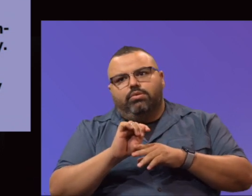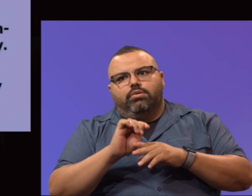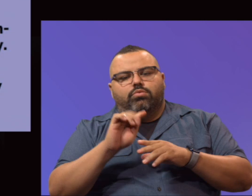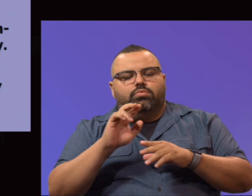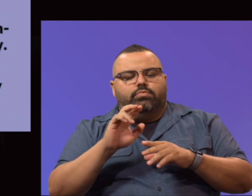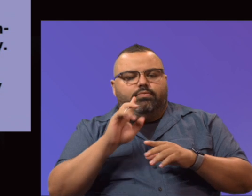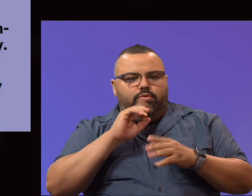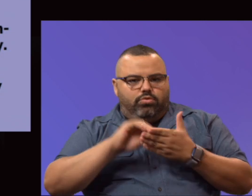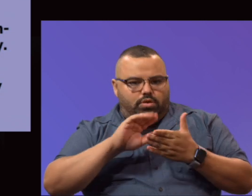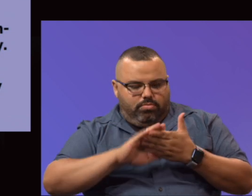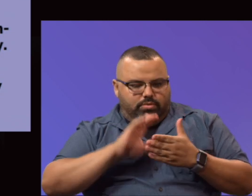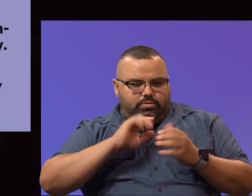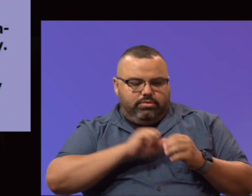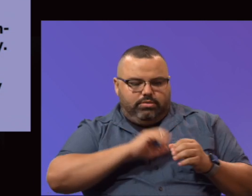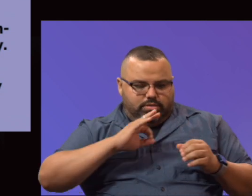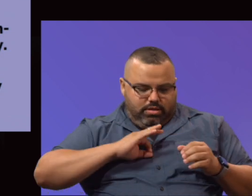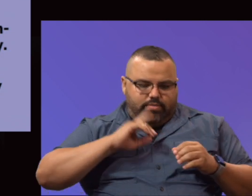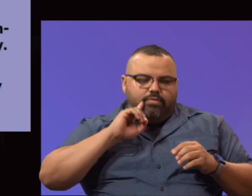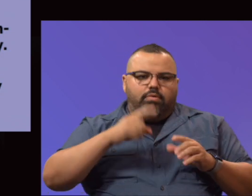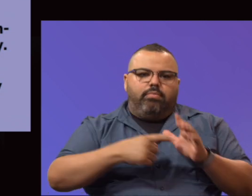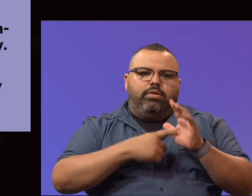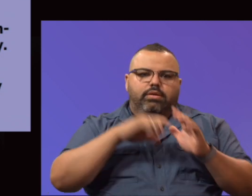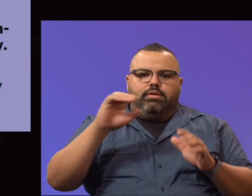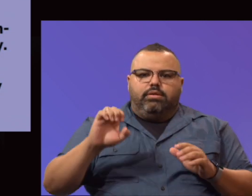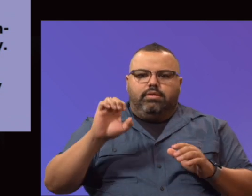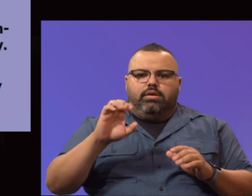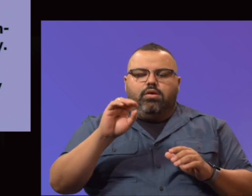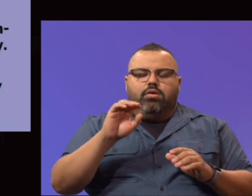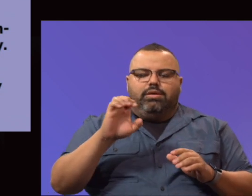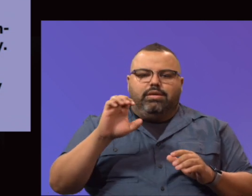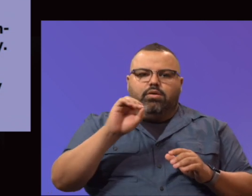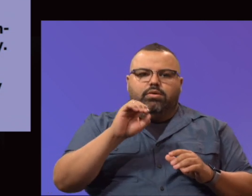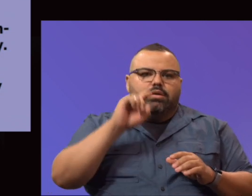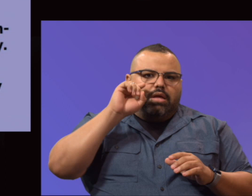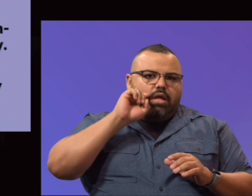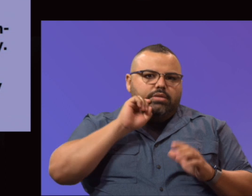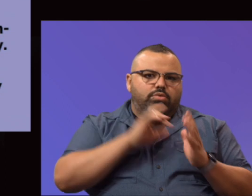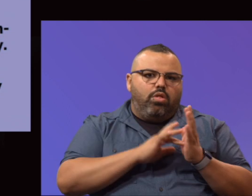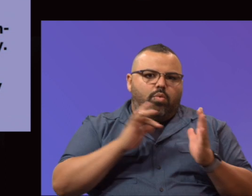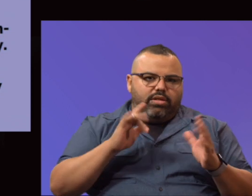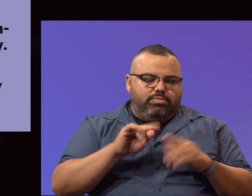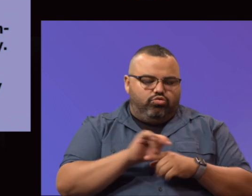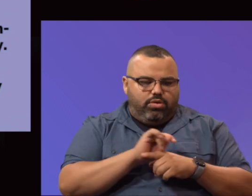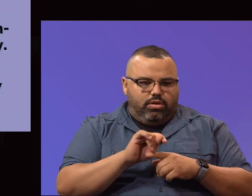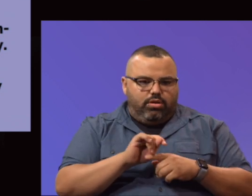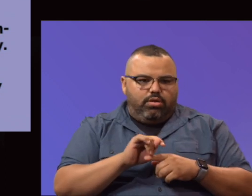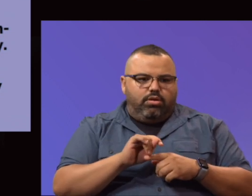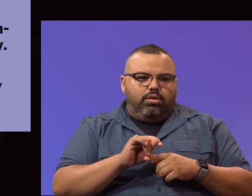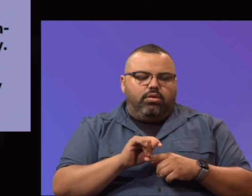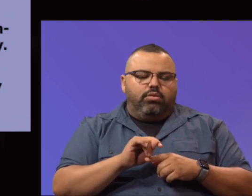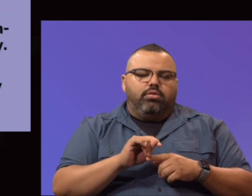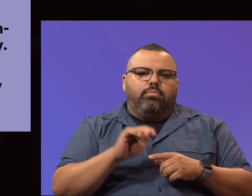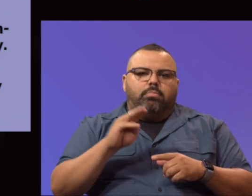training for the mandatory EEOs and sexual harassment training. The MySIO is integrated with the new